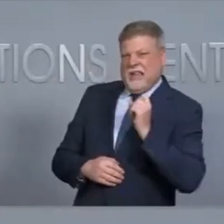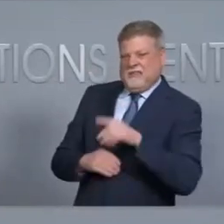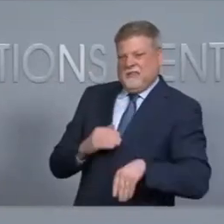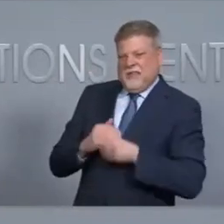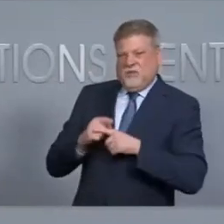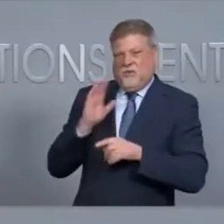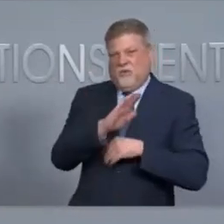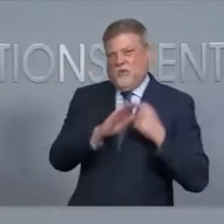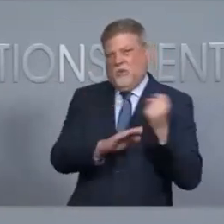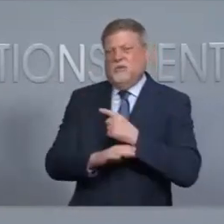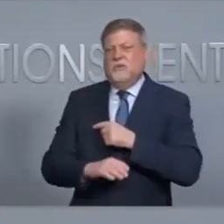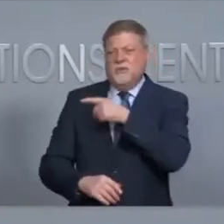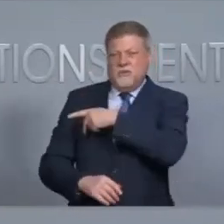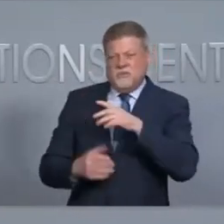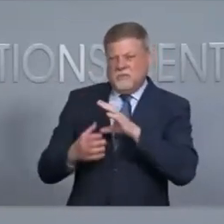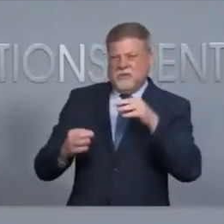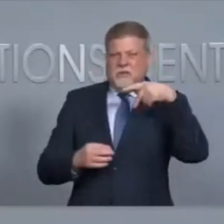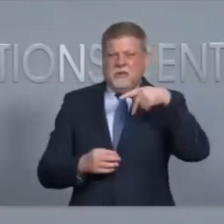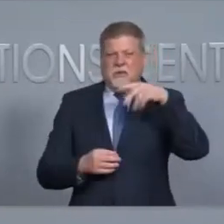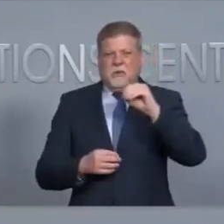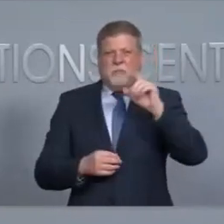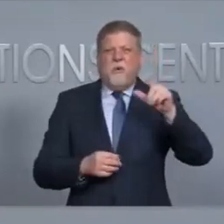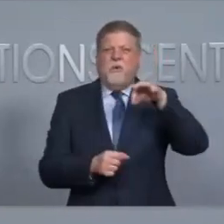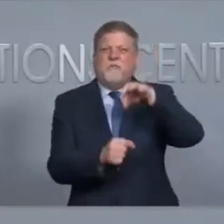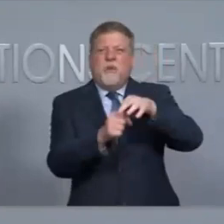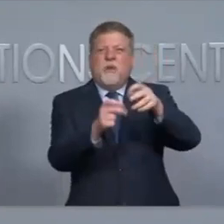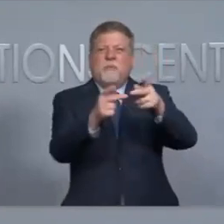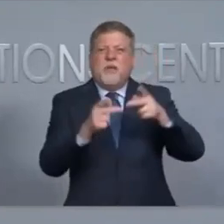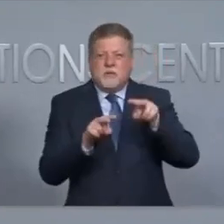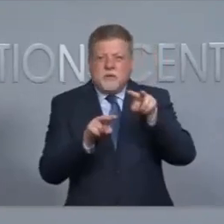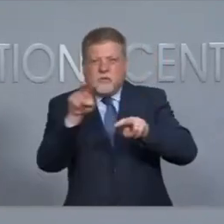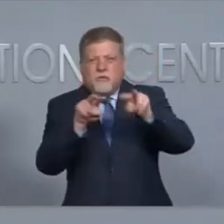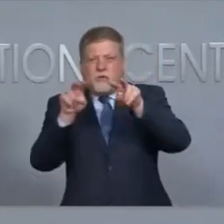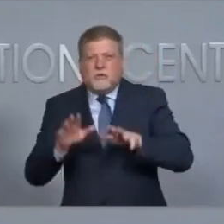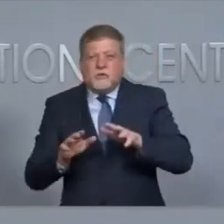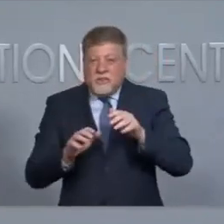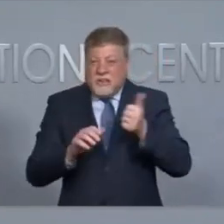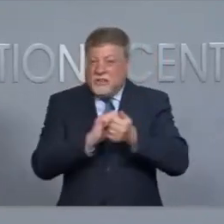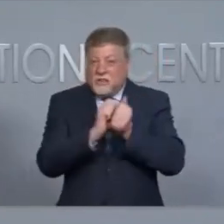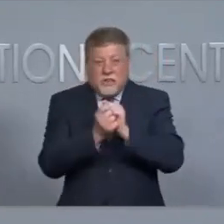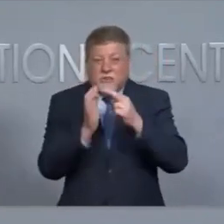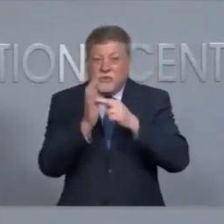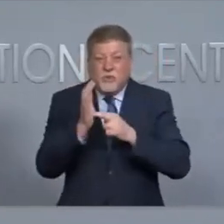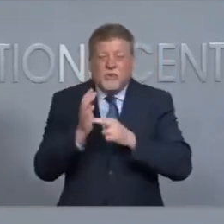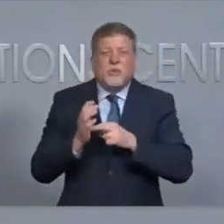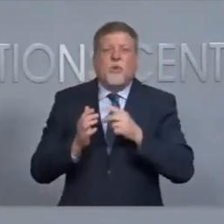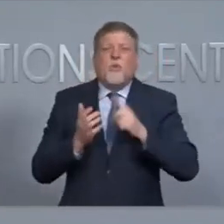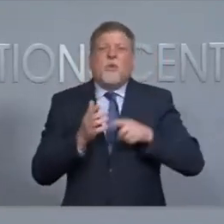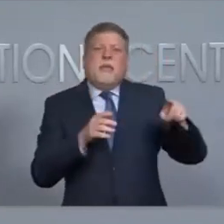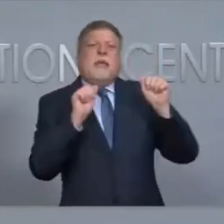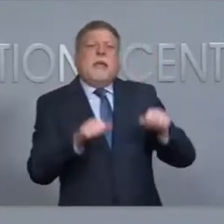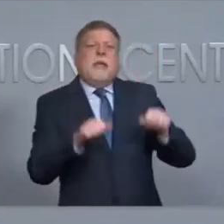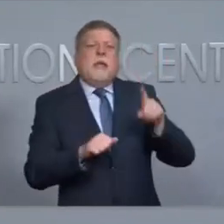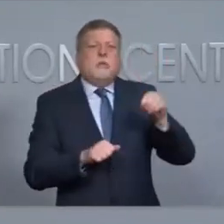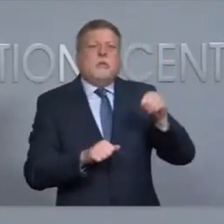About poll observers, can you talk about how the rules have changed this year and what you might see a partisan poll observer do or not do that's